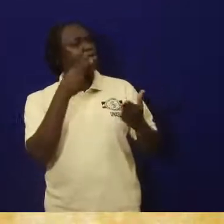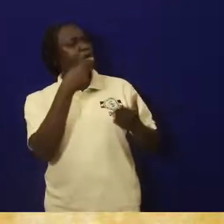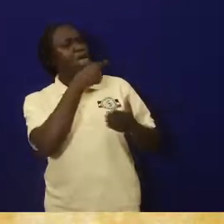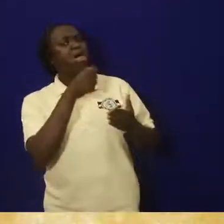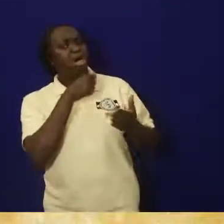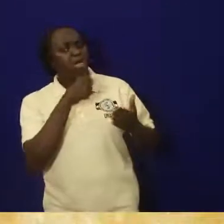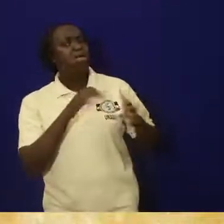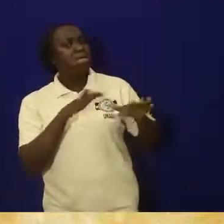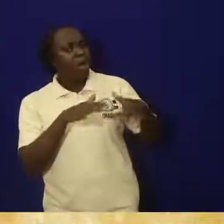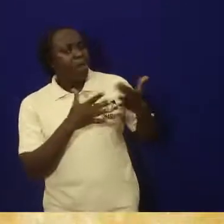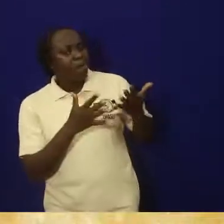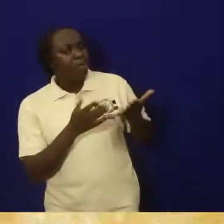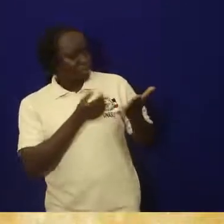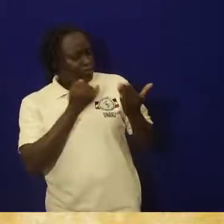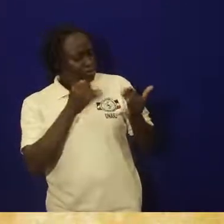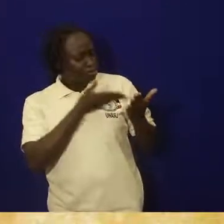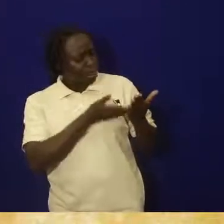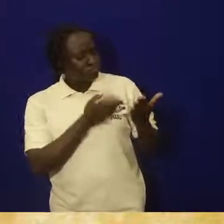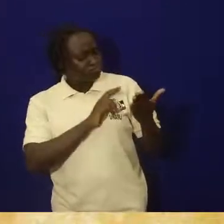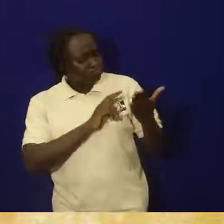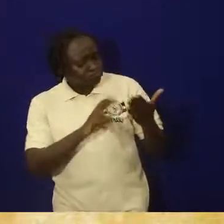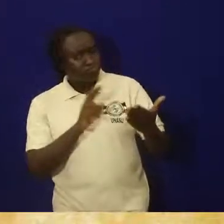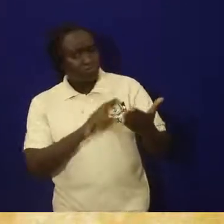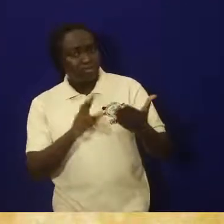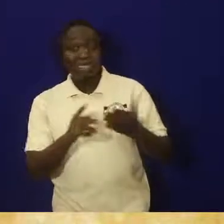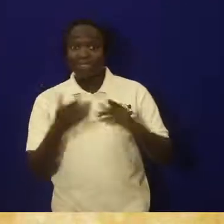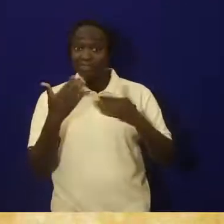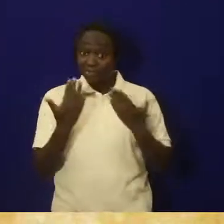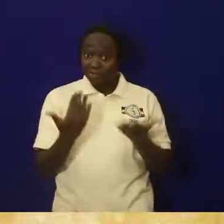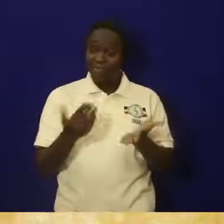So, written information is difficult.